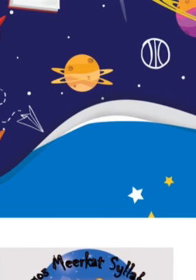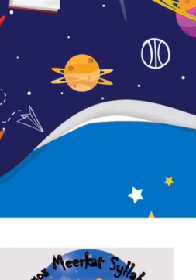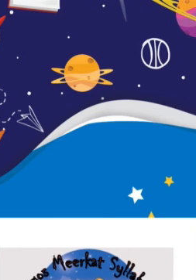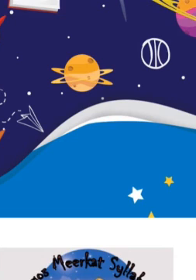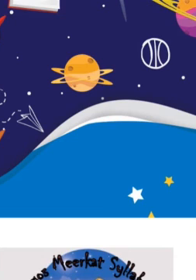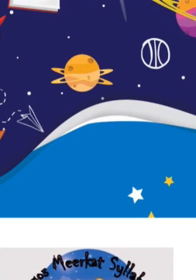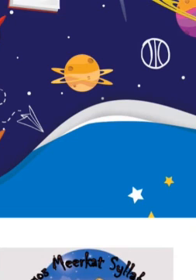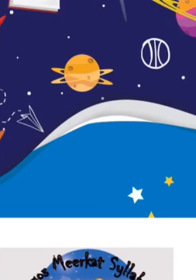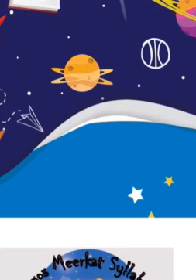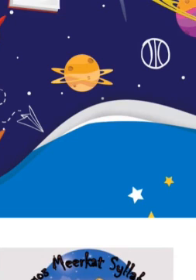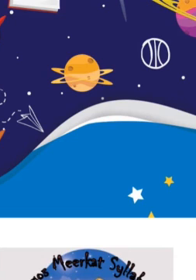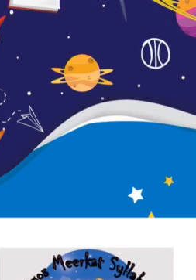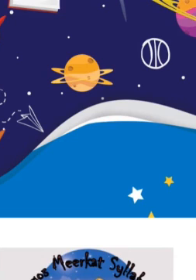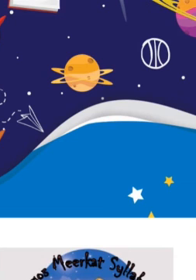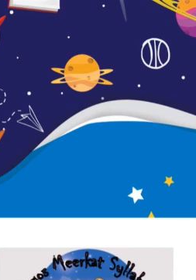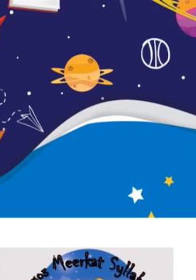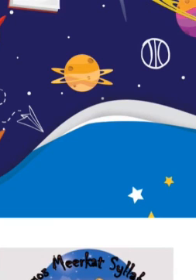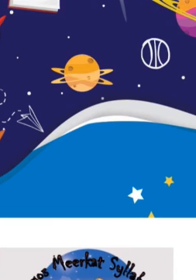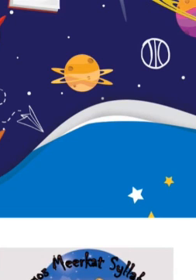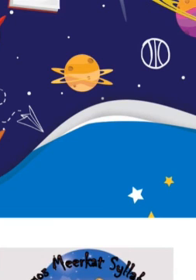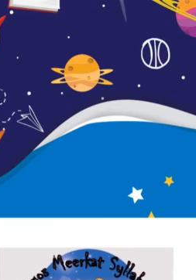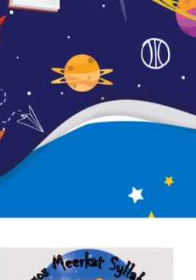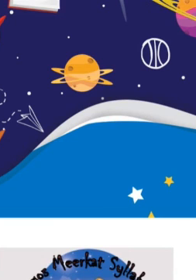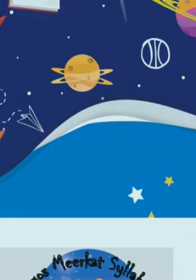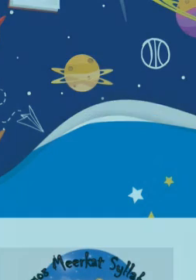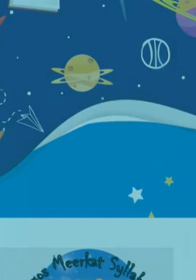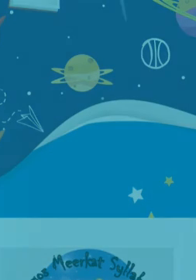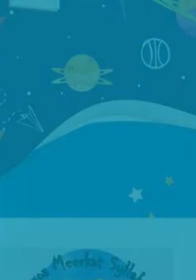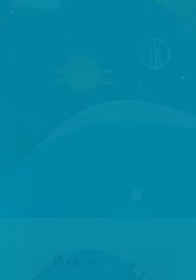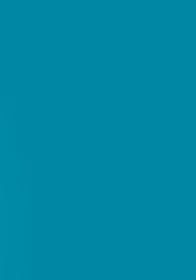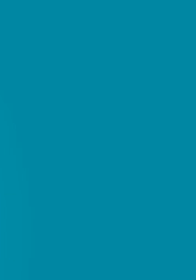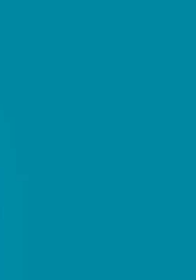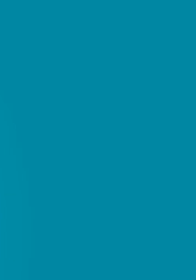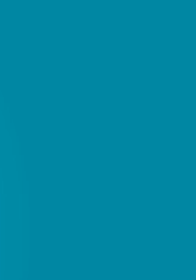Child. MyZone Online School. And Amos Meerkat Syllabus. And